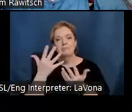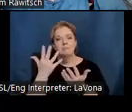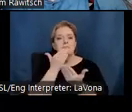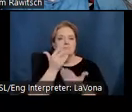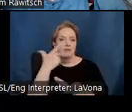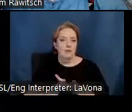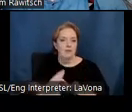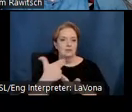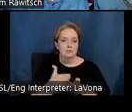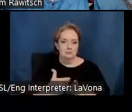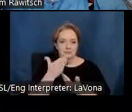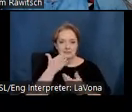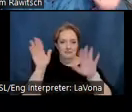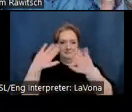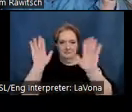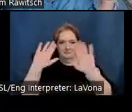Awesh Konaha. Thank you.